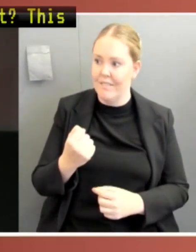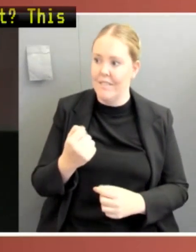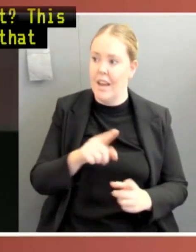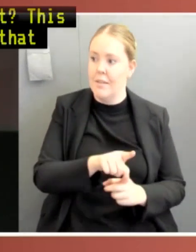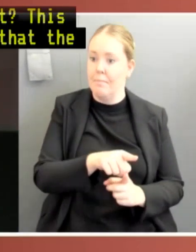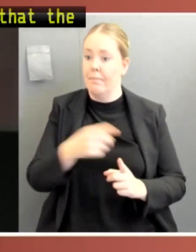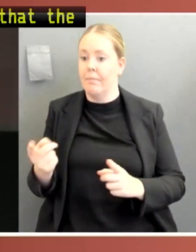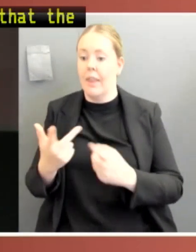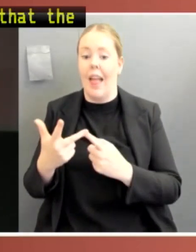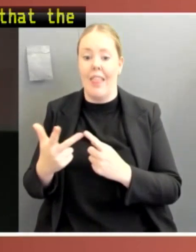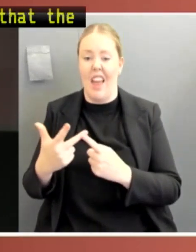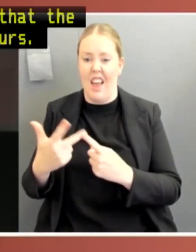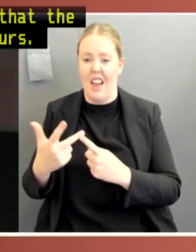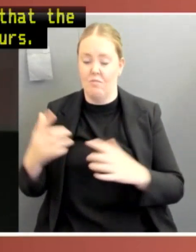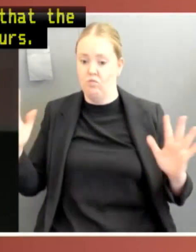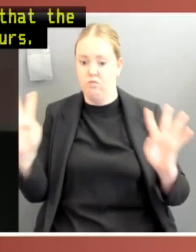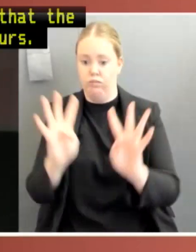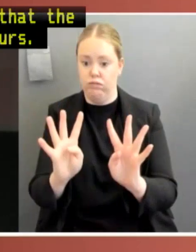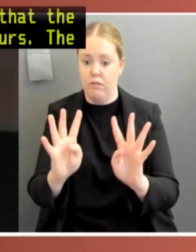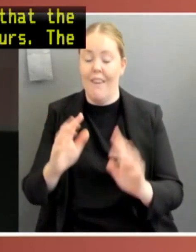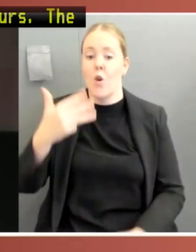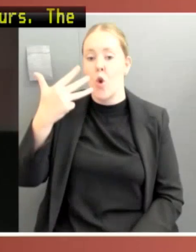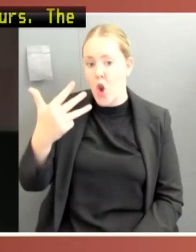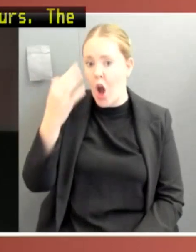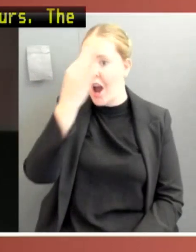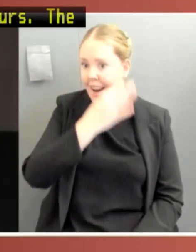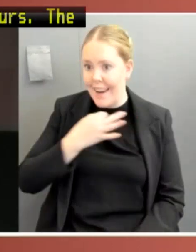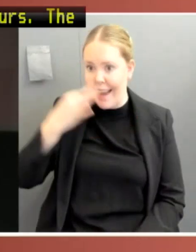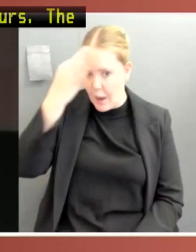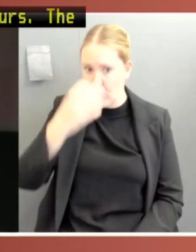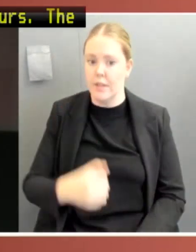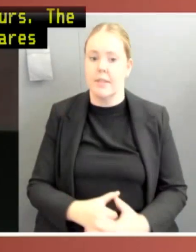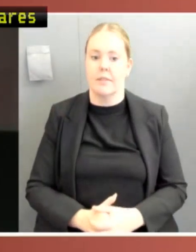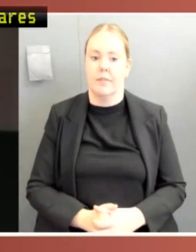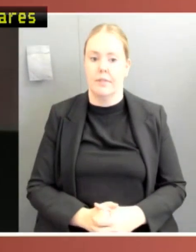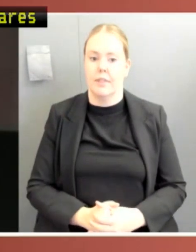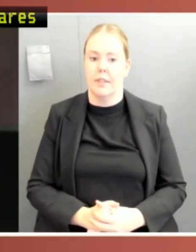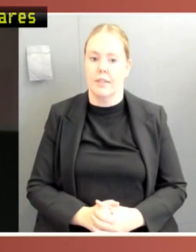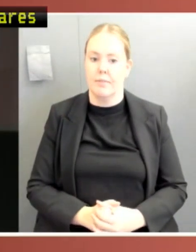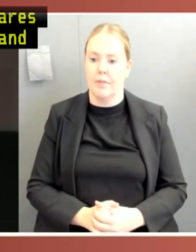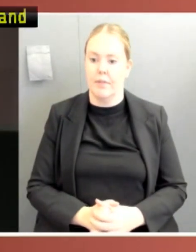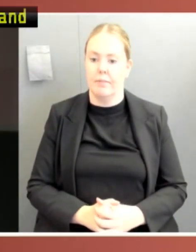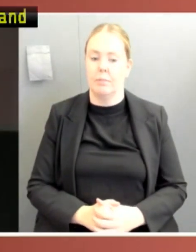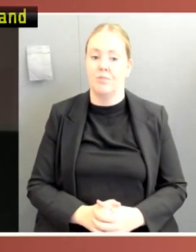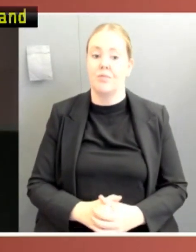The approach in Australia compares favourably to New Zealand and Canada. On 25 March 2020, the New Zealand parliament was recorded for an emergency session.